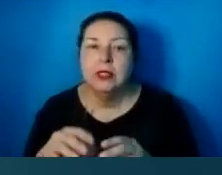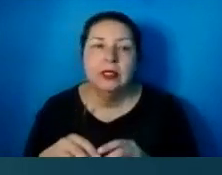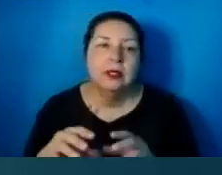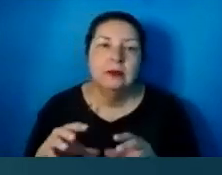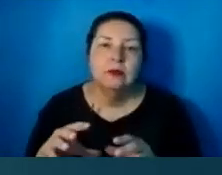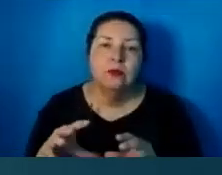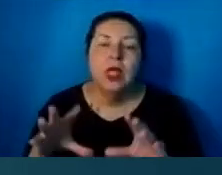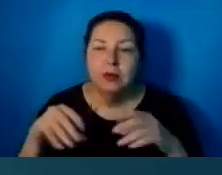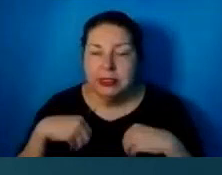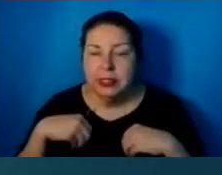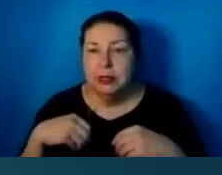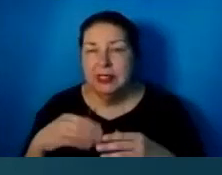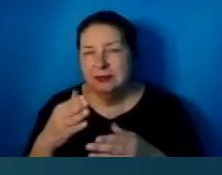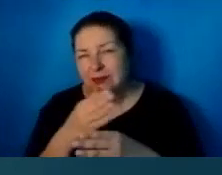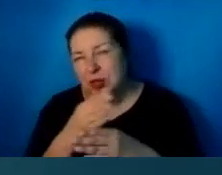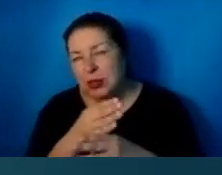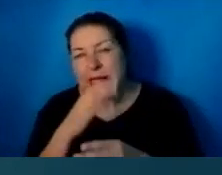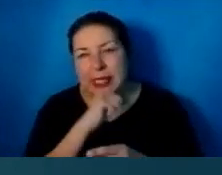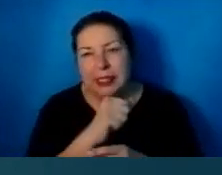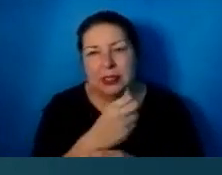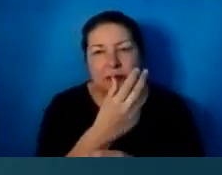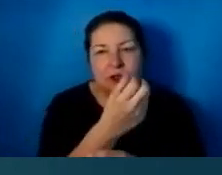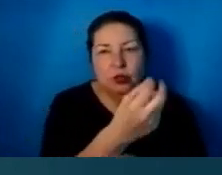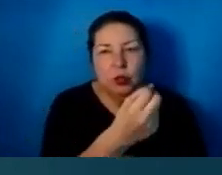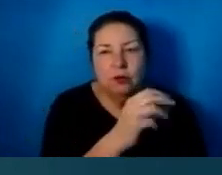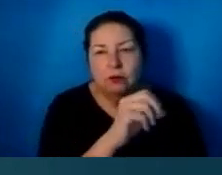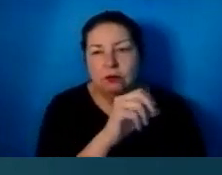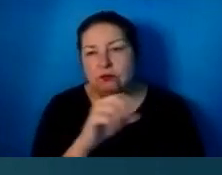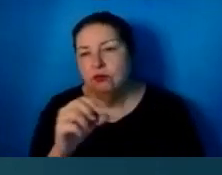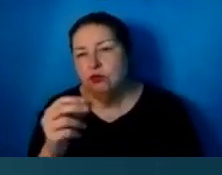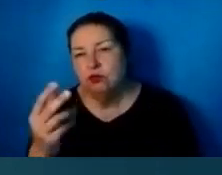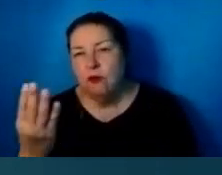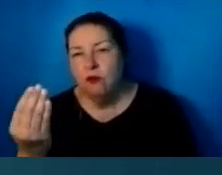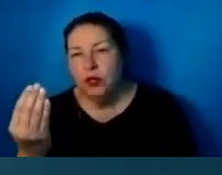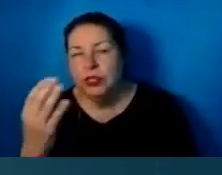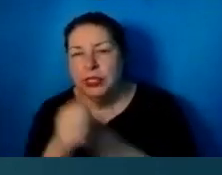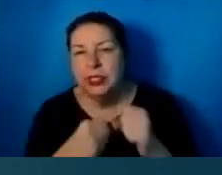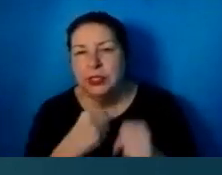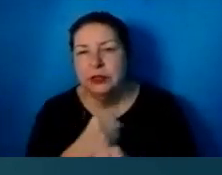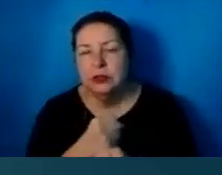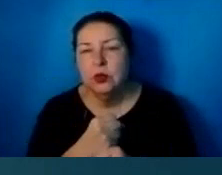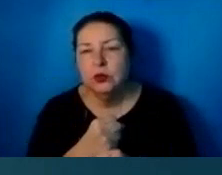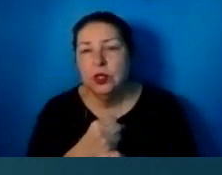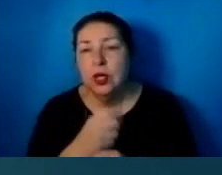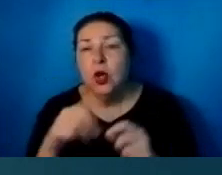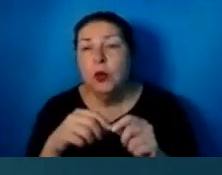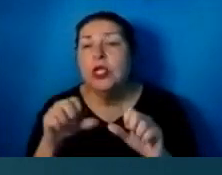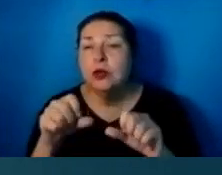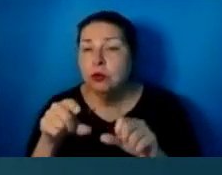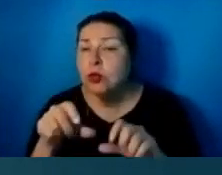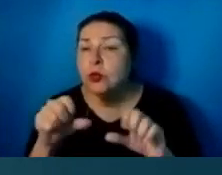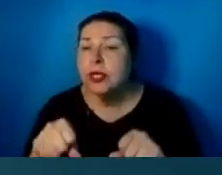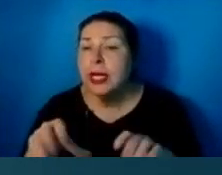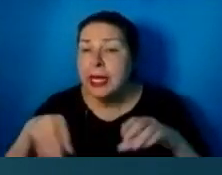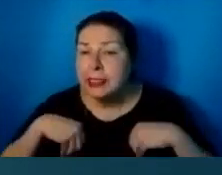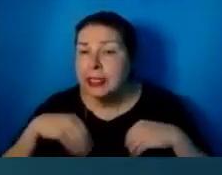14 years old, where you can accept Christ. That leaves into question,